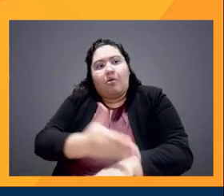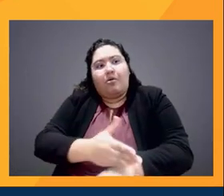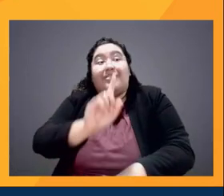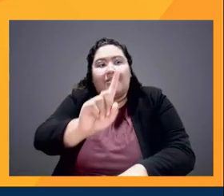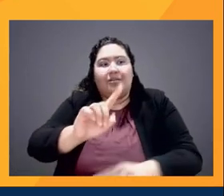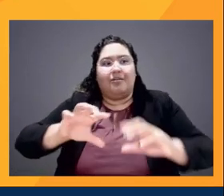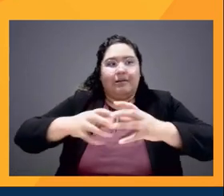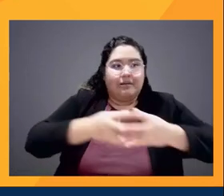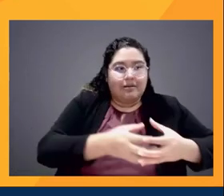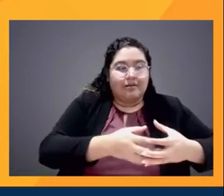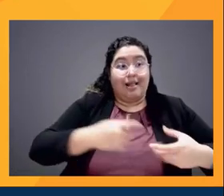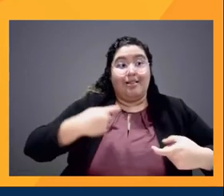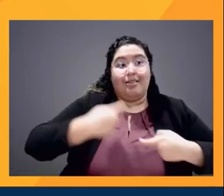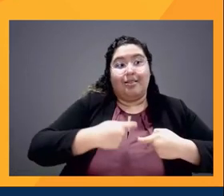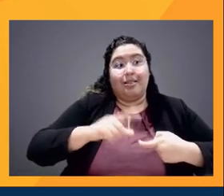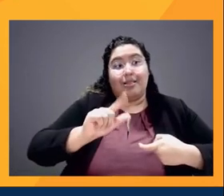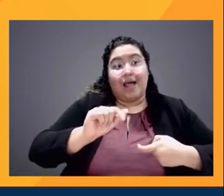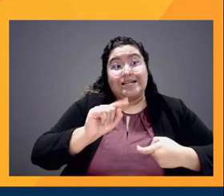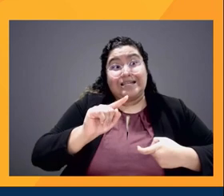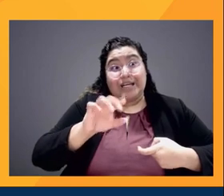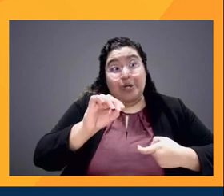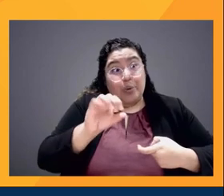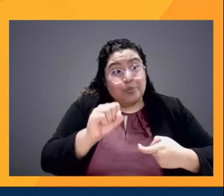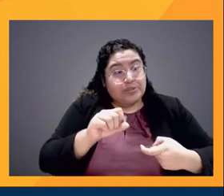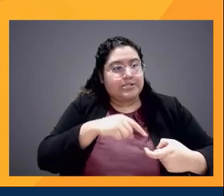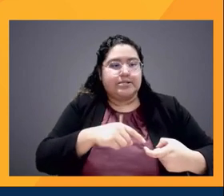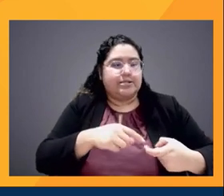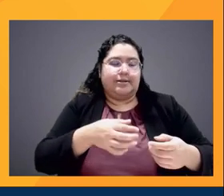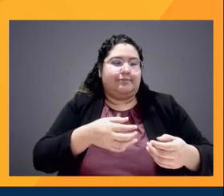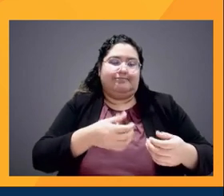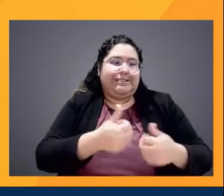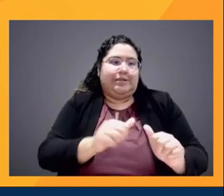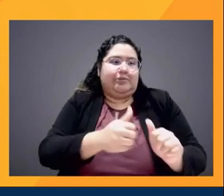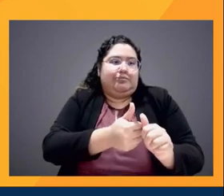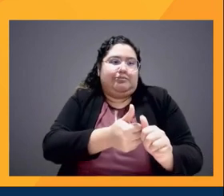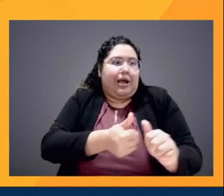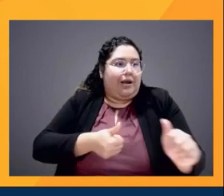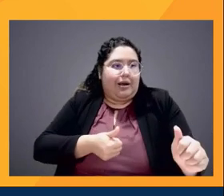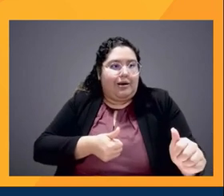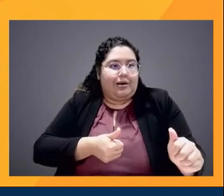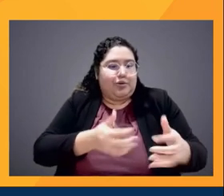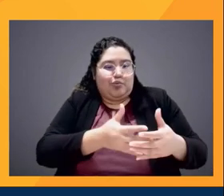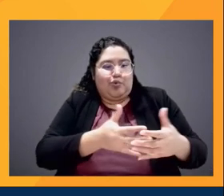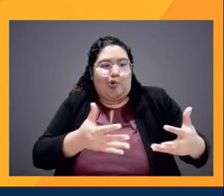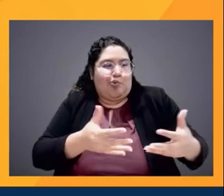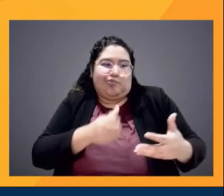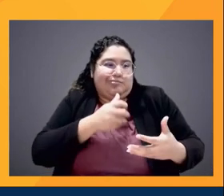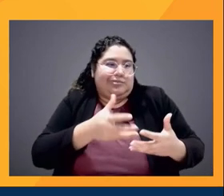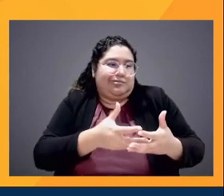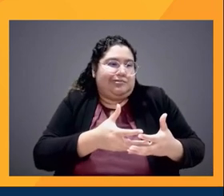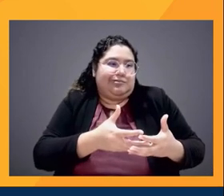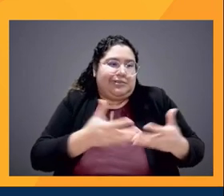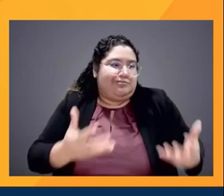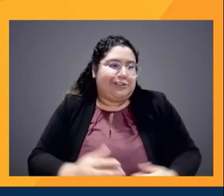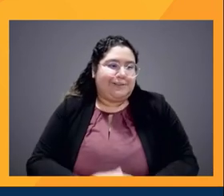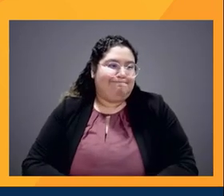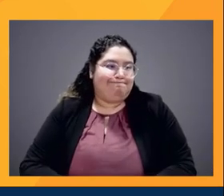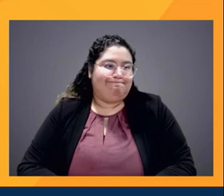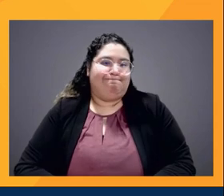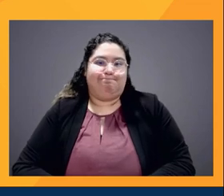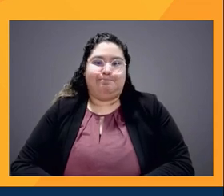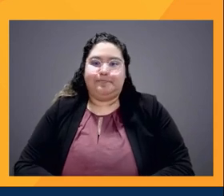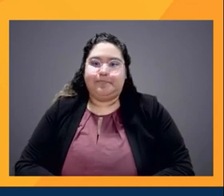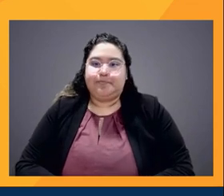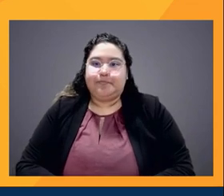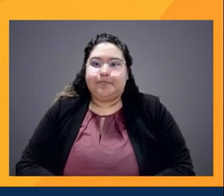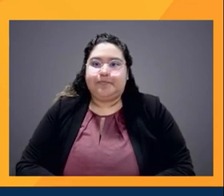unfortunately, it's still really lagging behind our population numbers. Now, I know you deal mainly